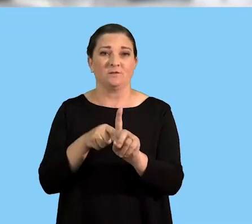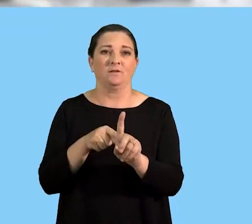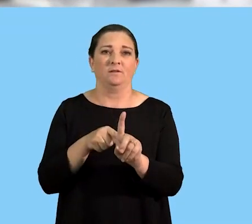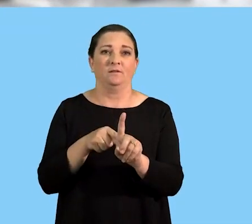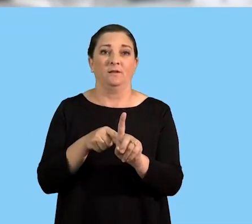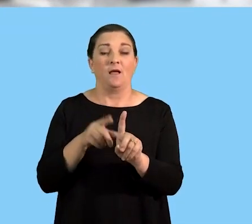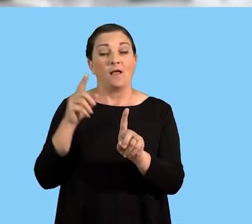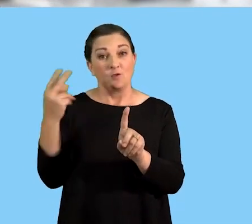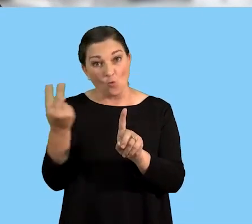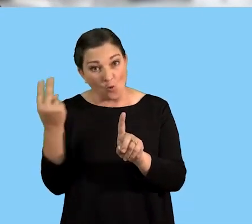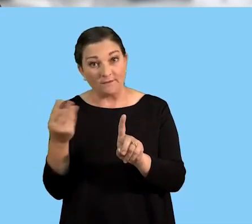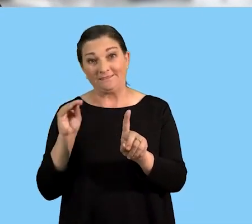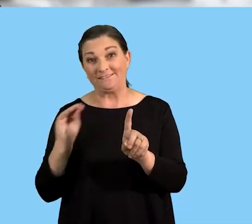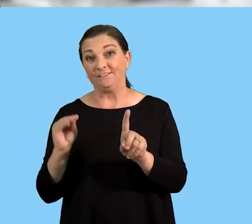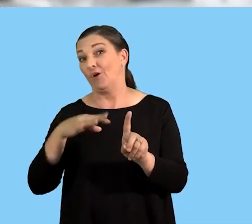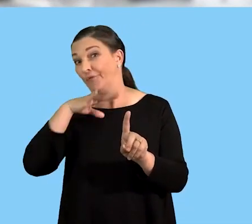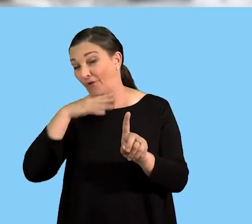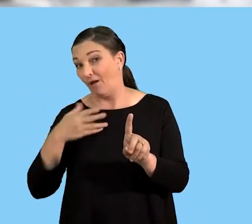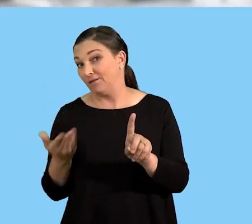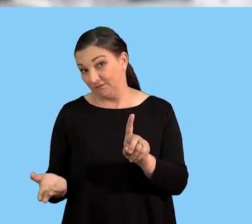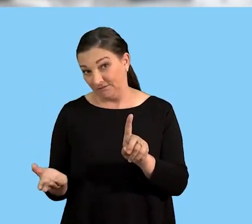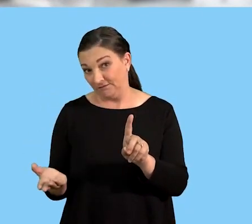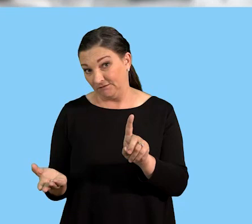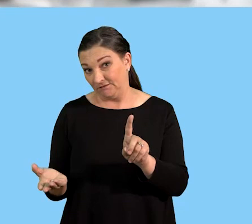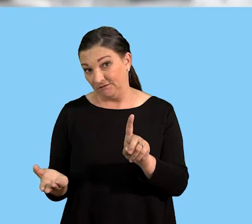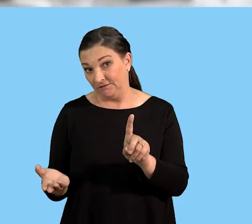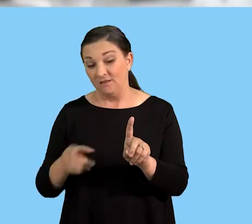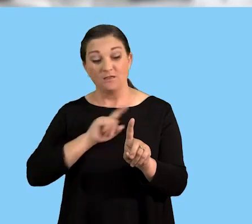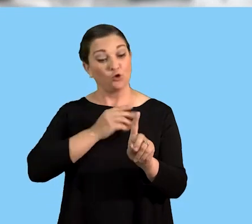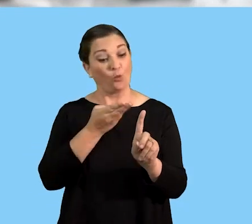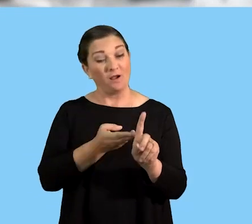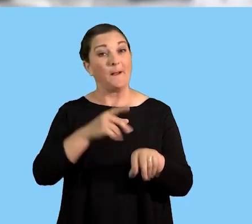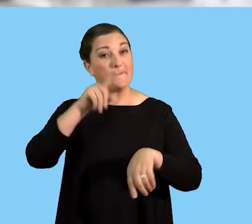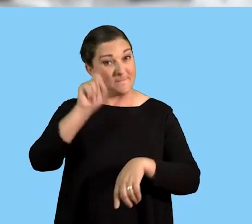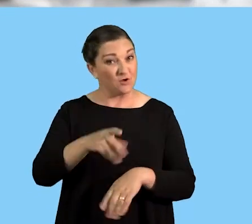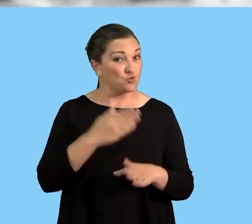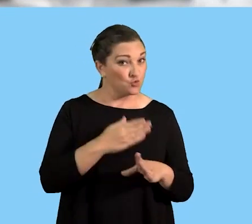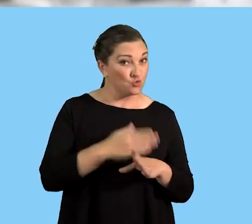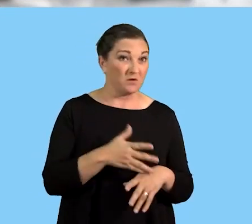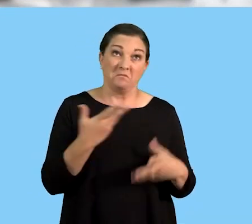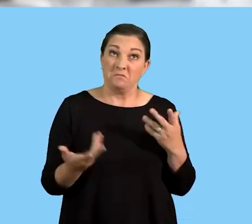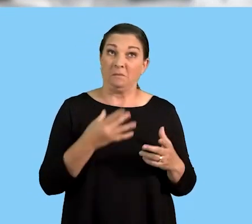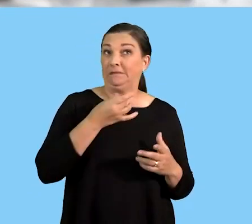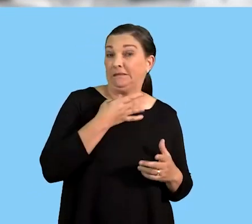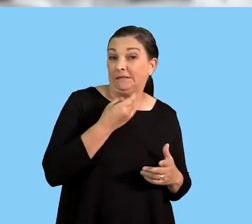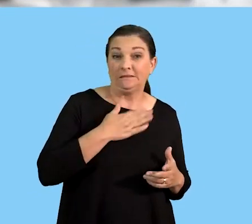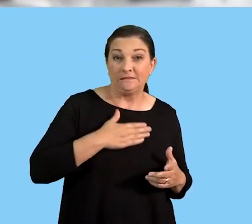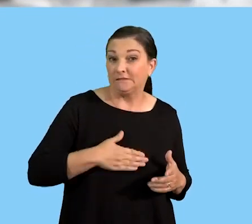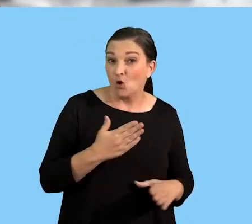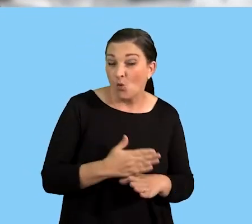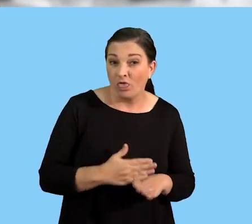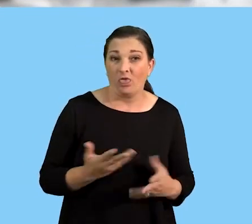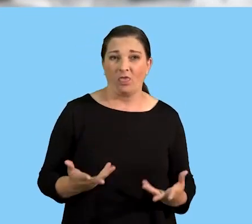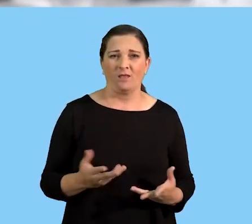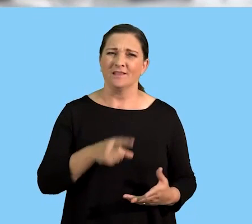able to maybe speak or teach Africans. Then they must also be able to, they must be willing to work maybe